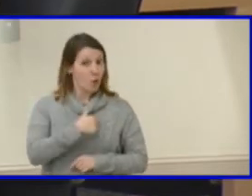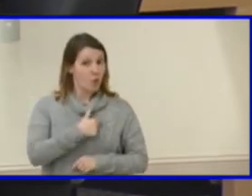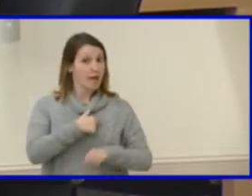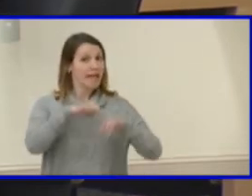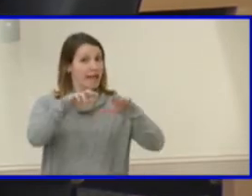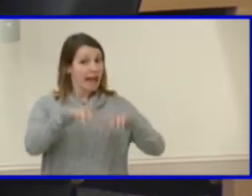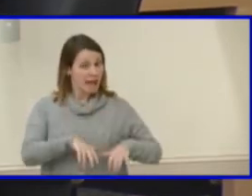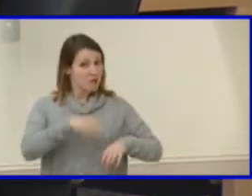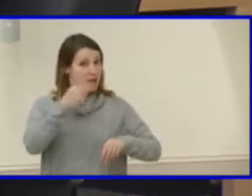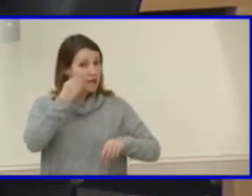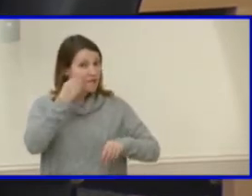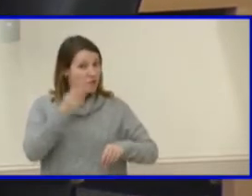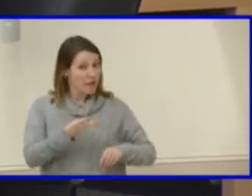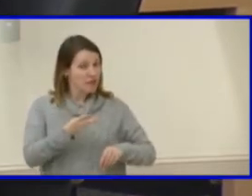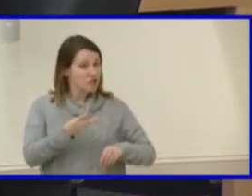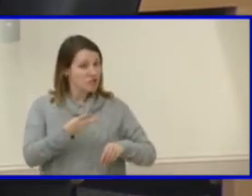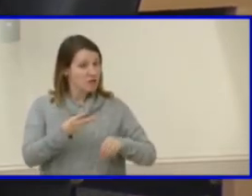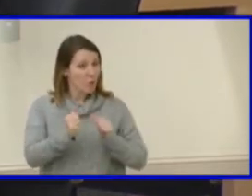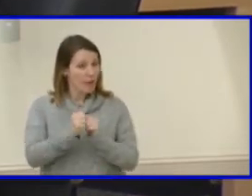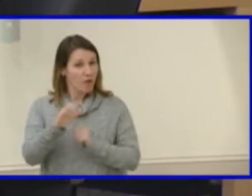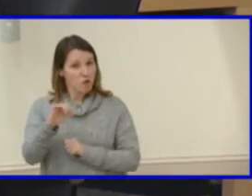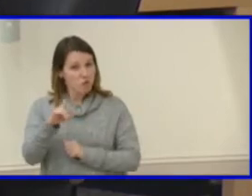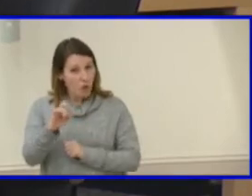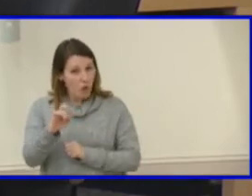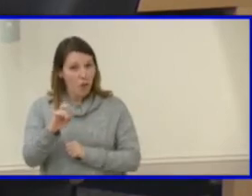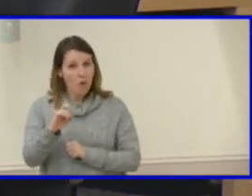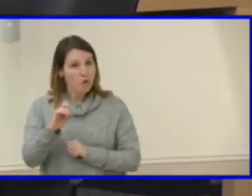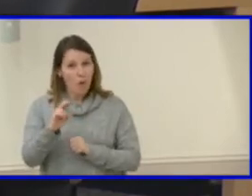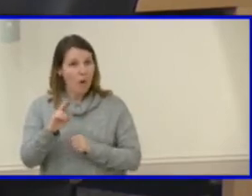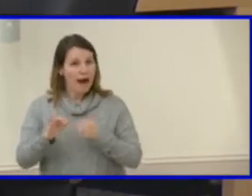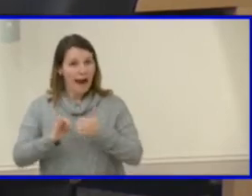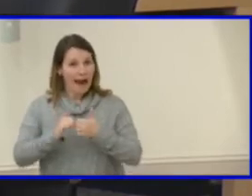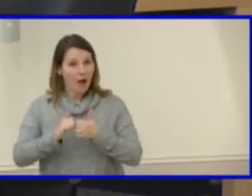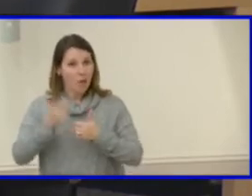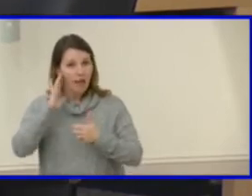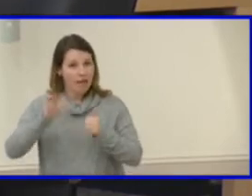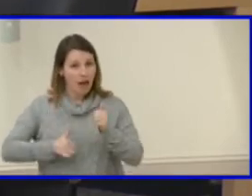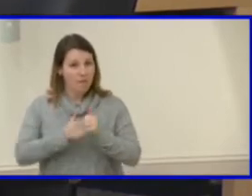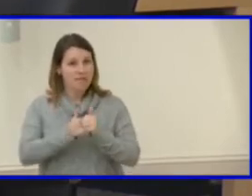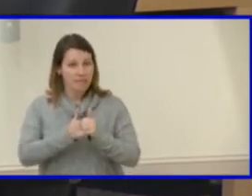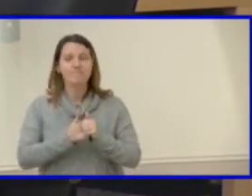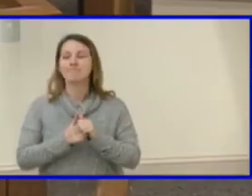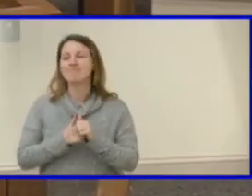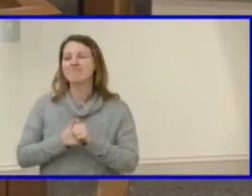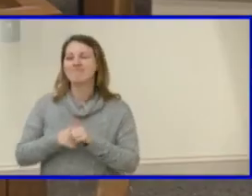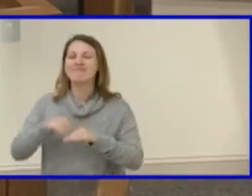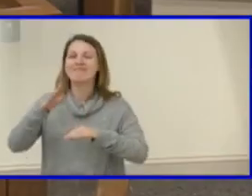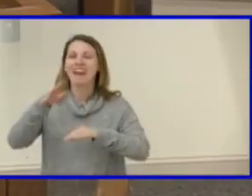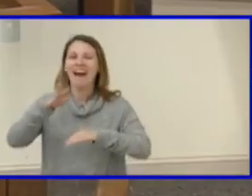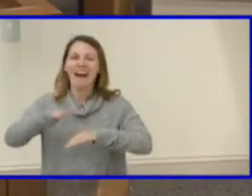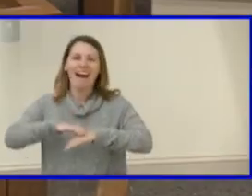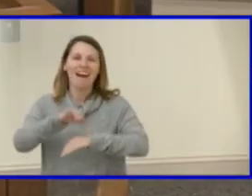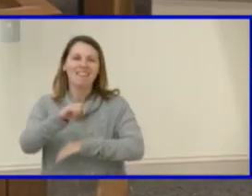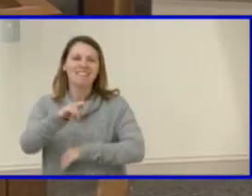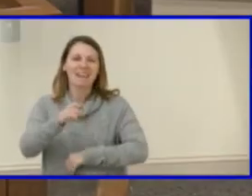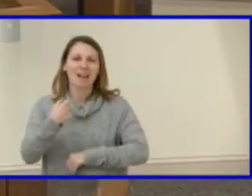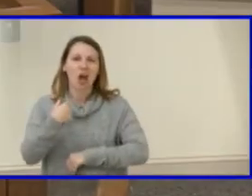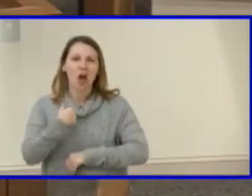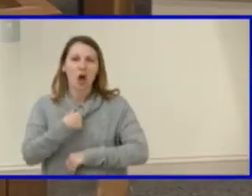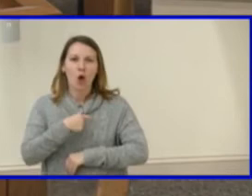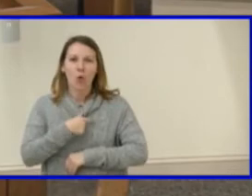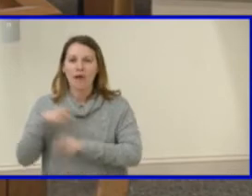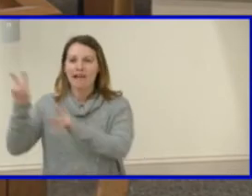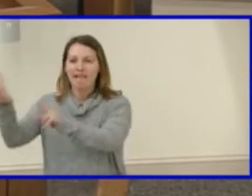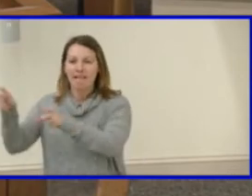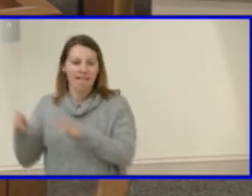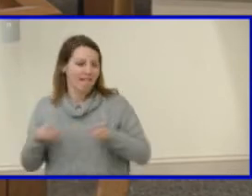back end, is there code so that it automatically updates the site? So on the site, we've actually just embedded the link. So anytime that the links clicked